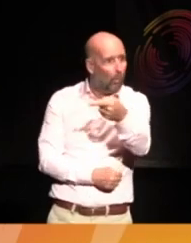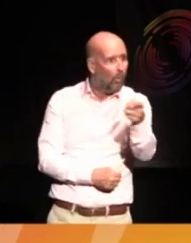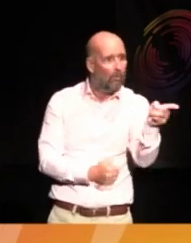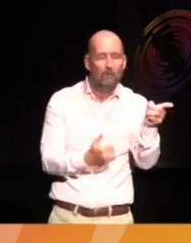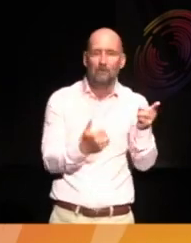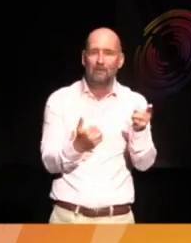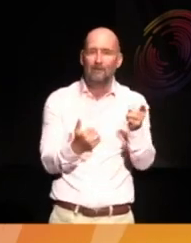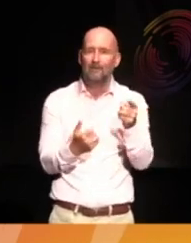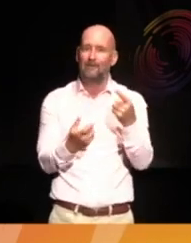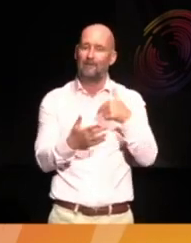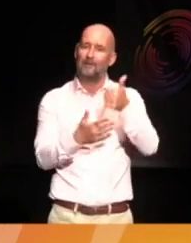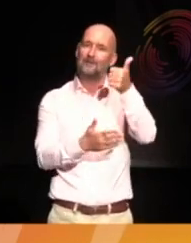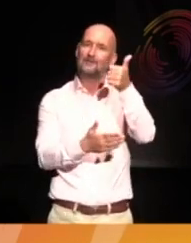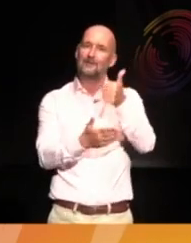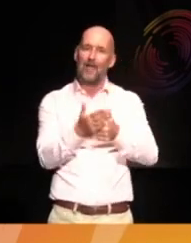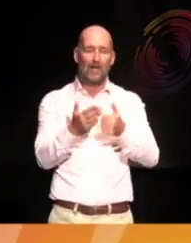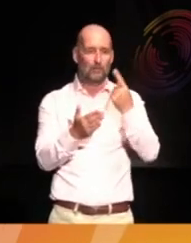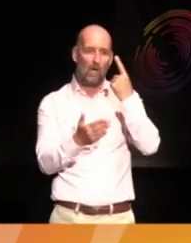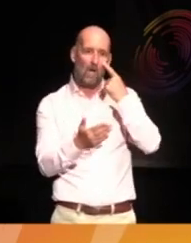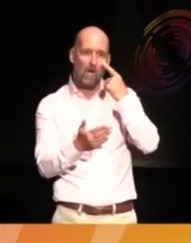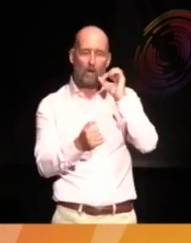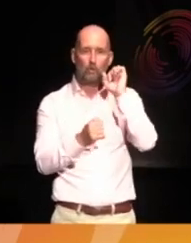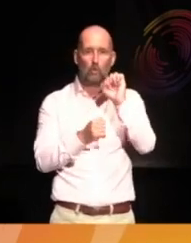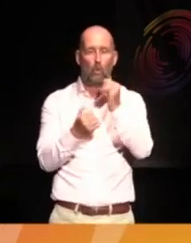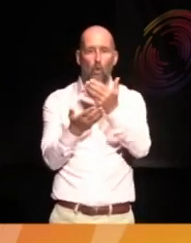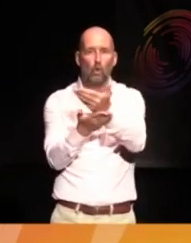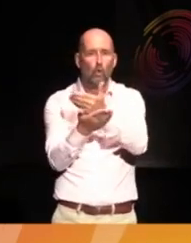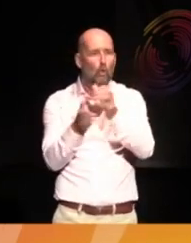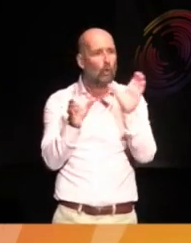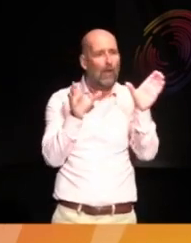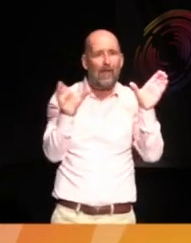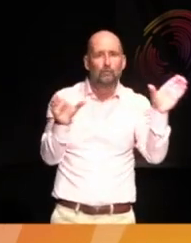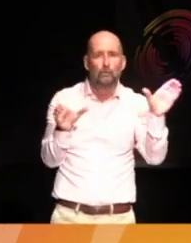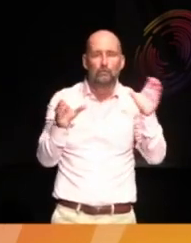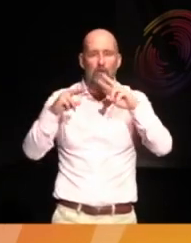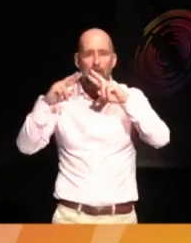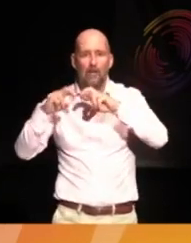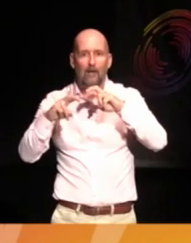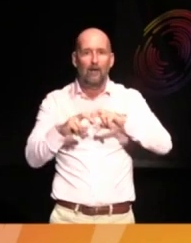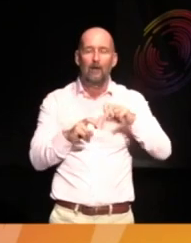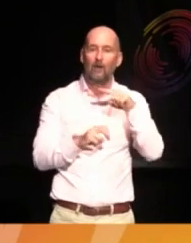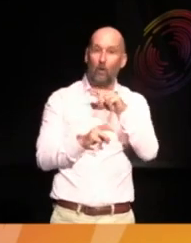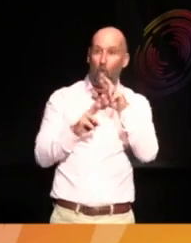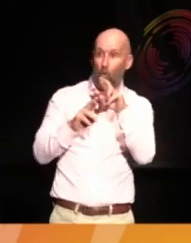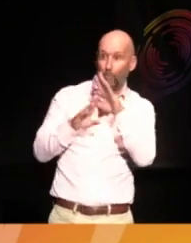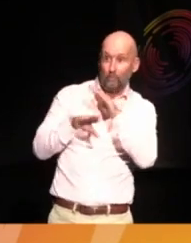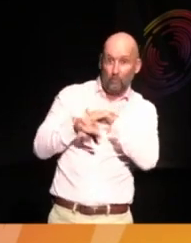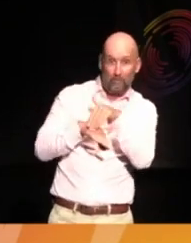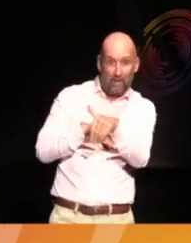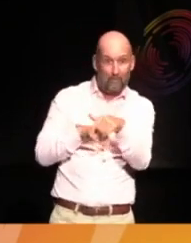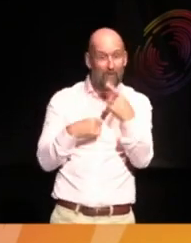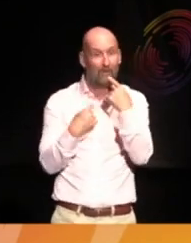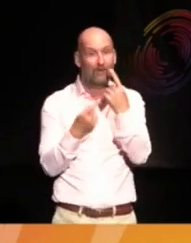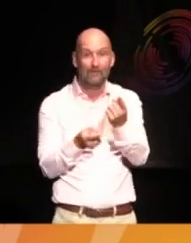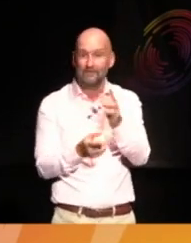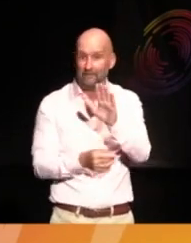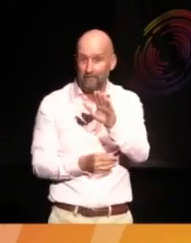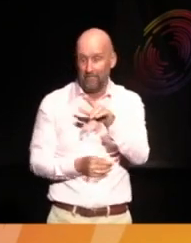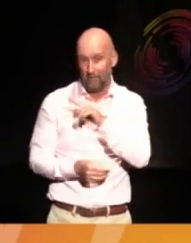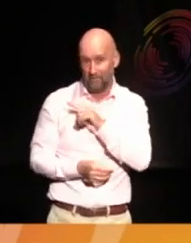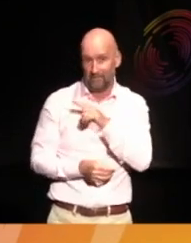starting to really explore your collections. So I hope Punjab doesn't mind me mentioning this. But when